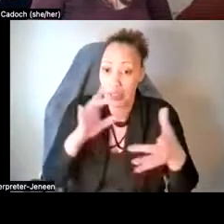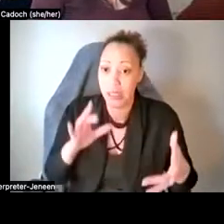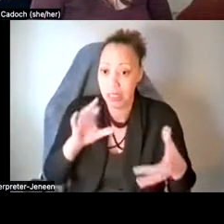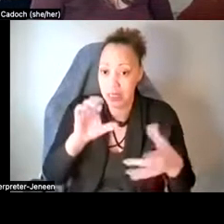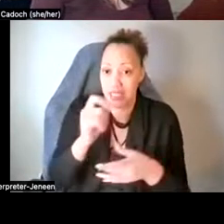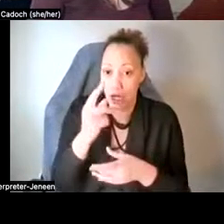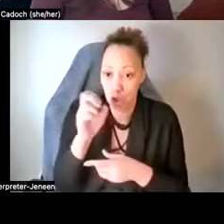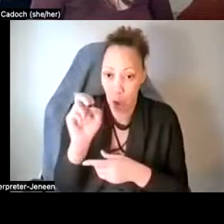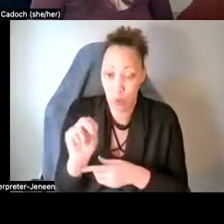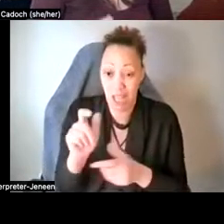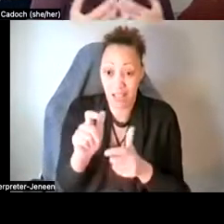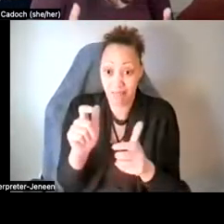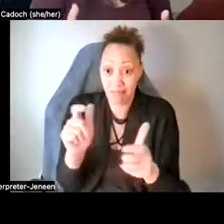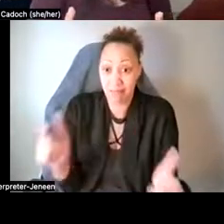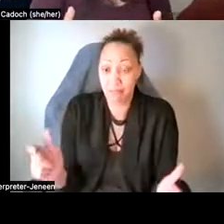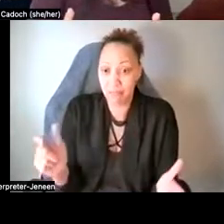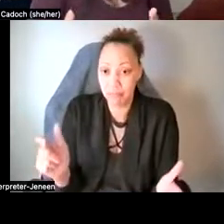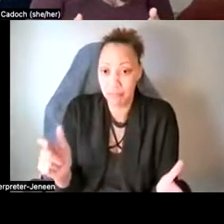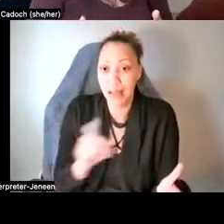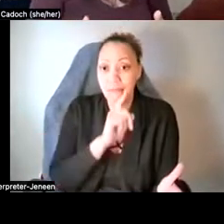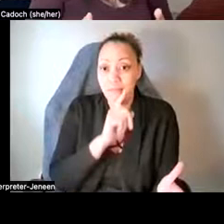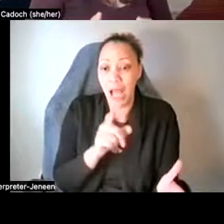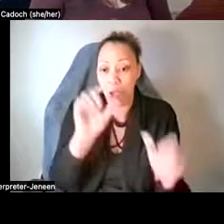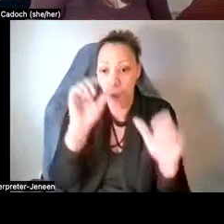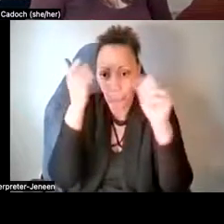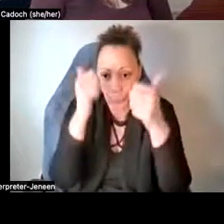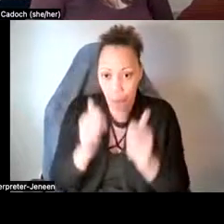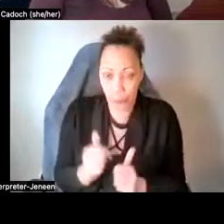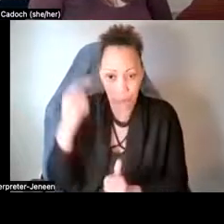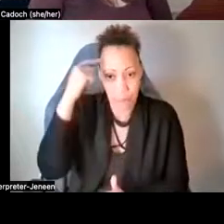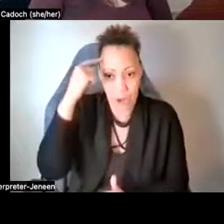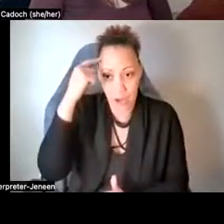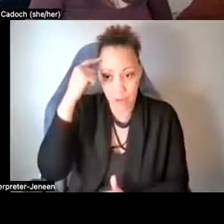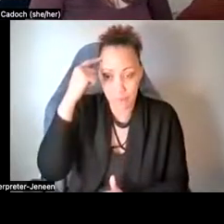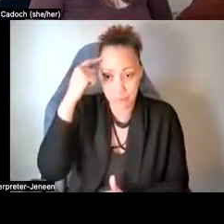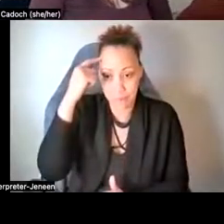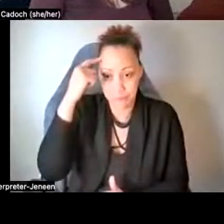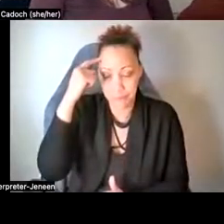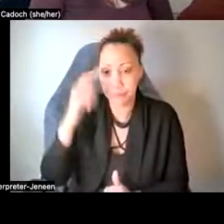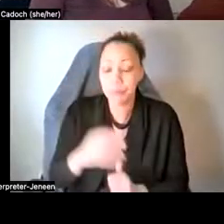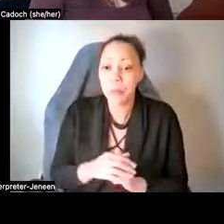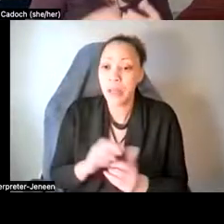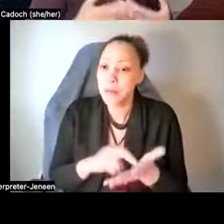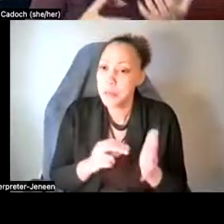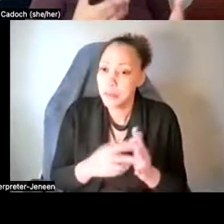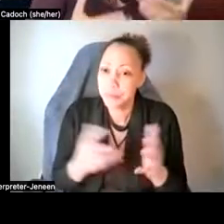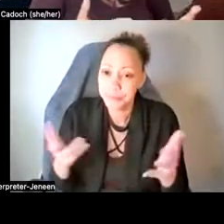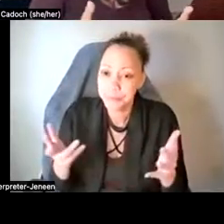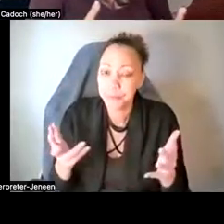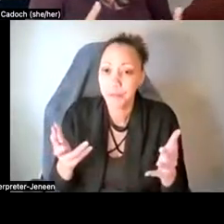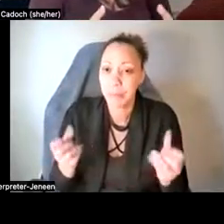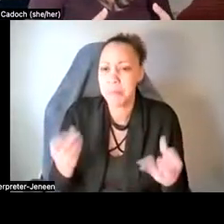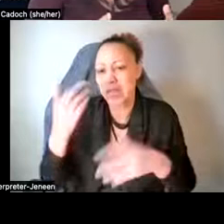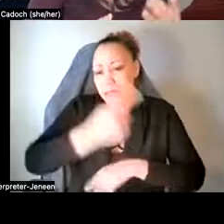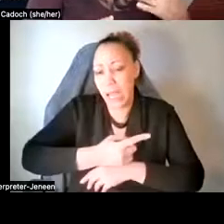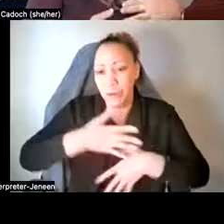quantities, um, which actually drains the brain's supply of serotonin, um, which can mean, uh, days of depression